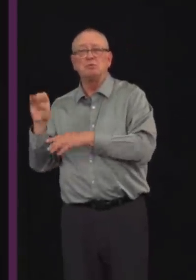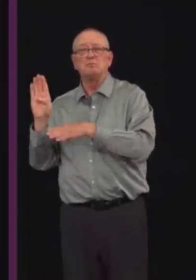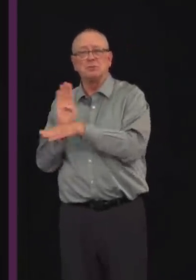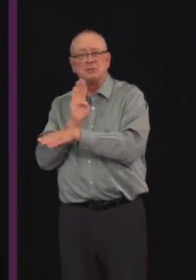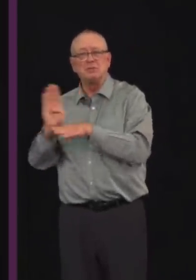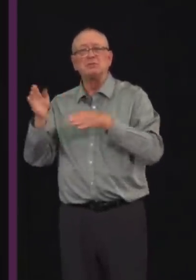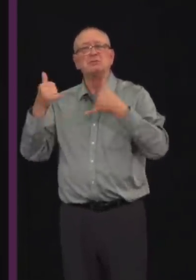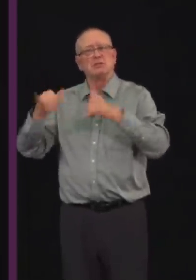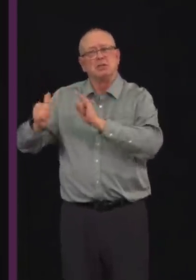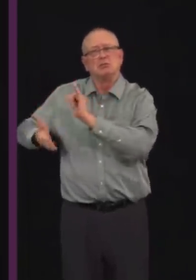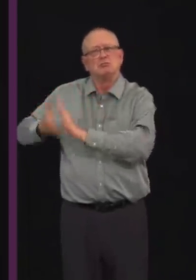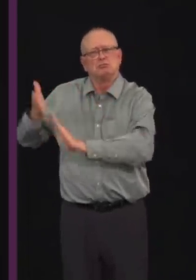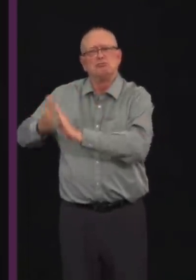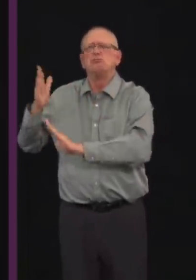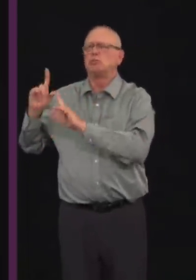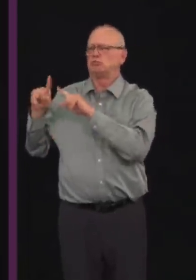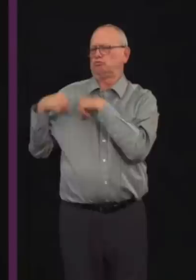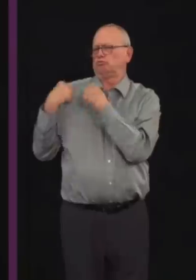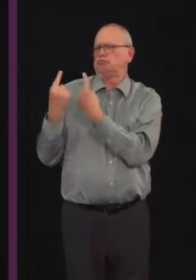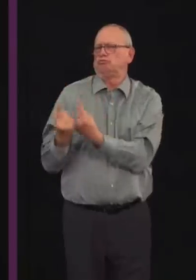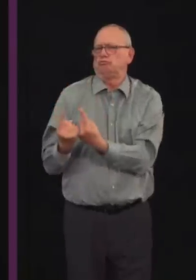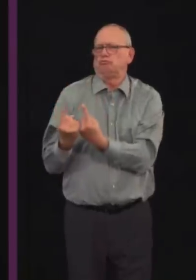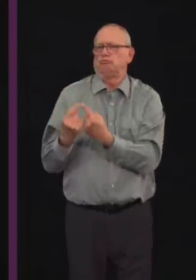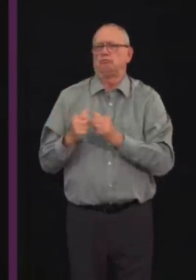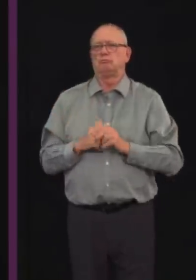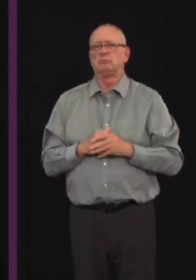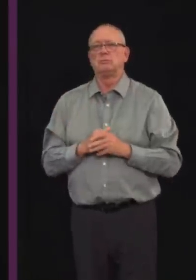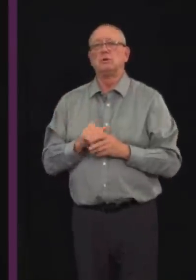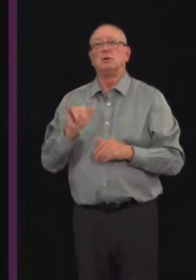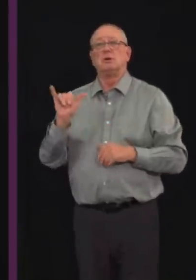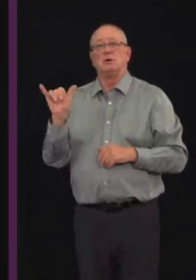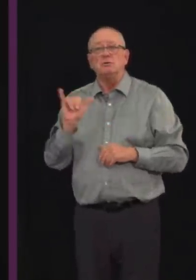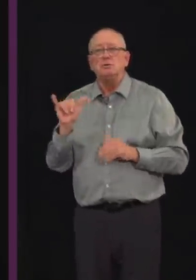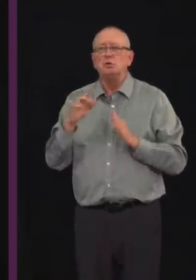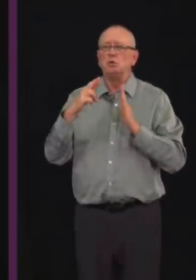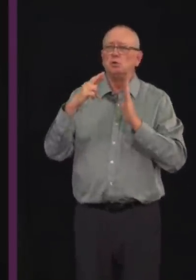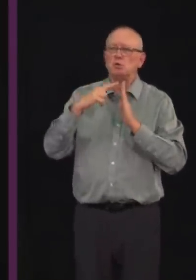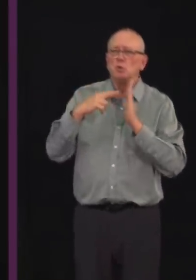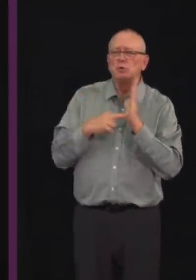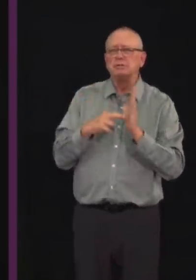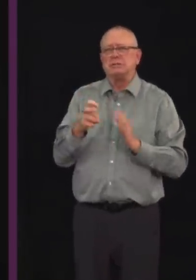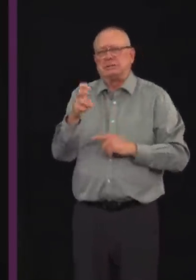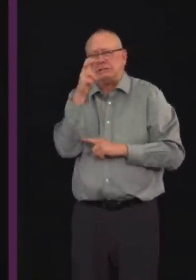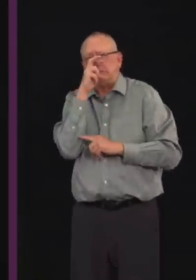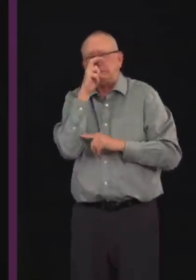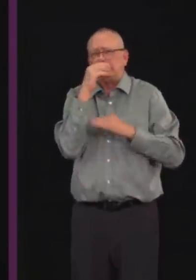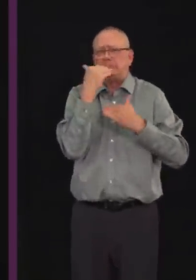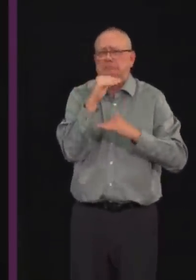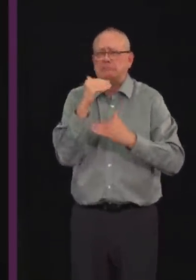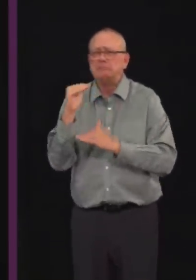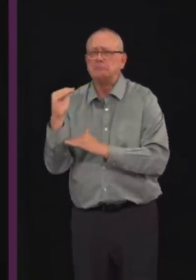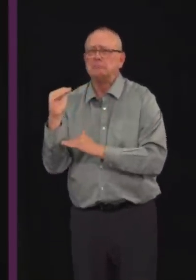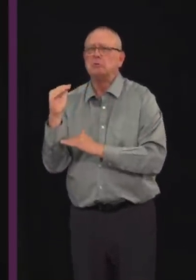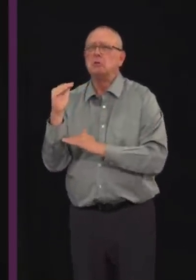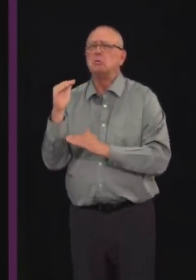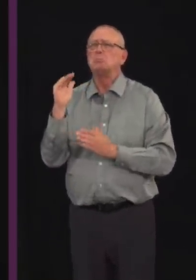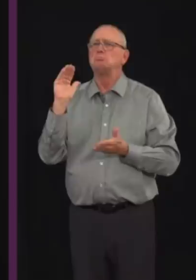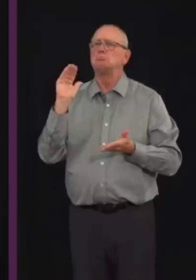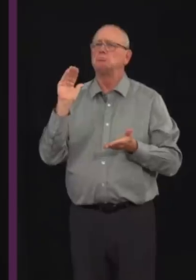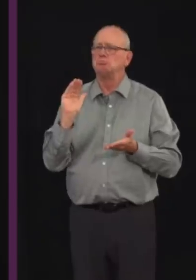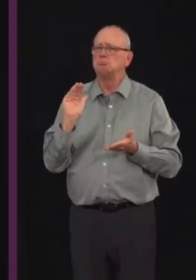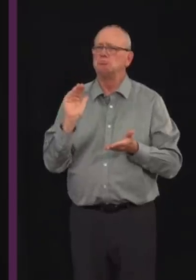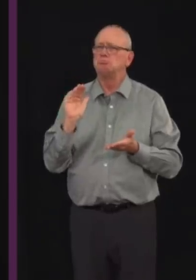We've also been able to start lifting more restrictions sooner than elsewhere in Canada and across most of the